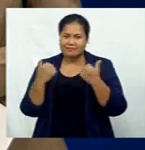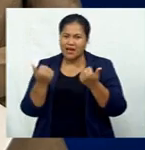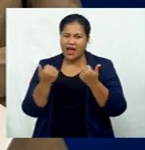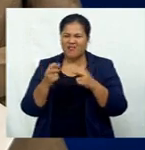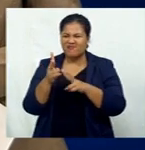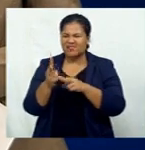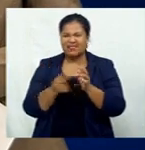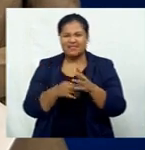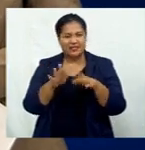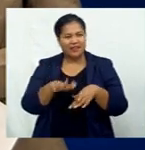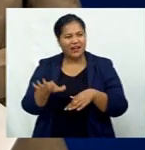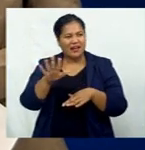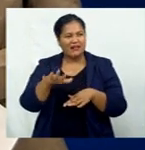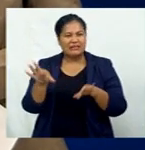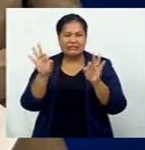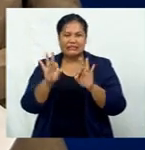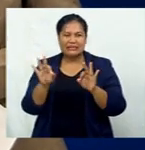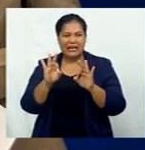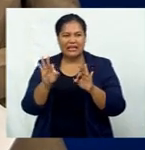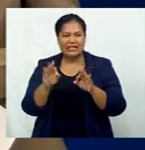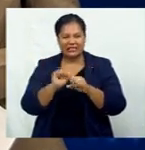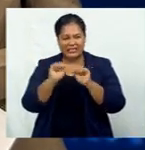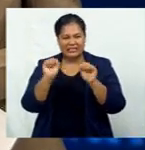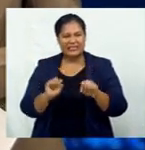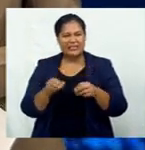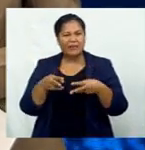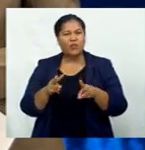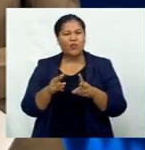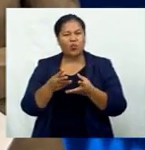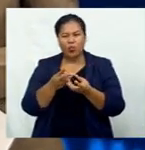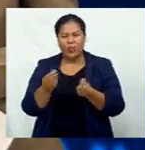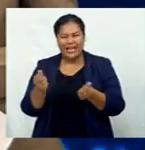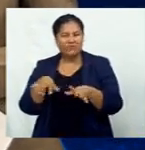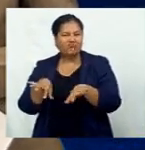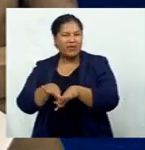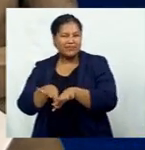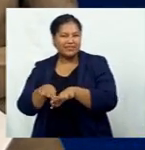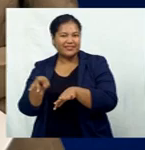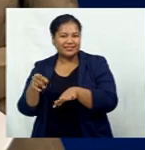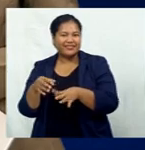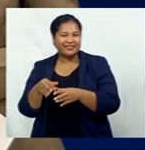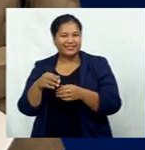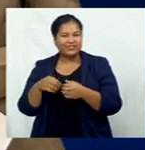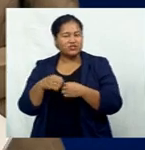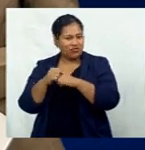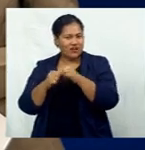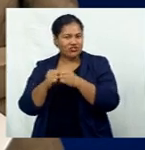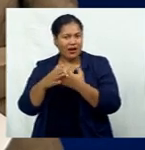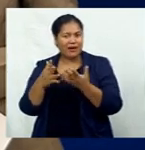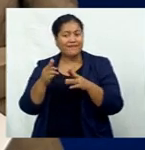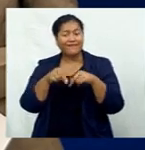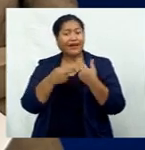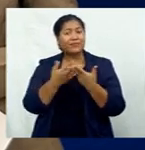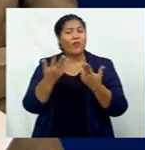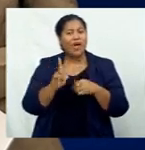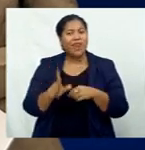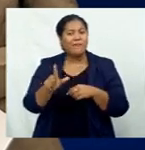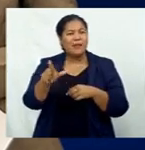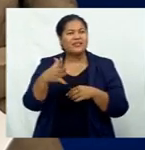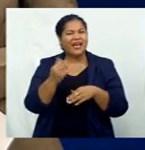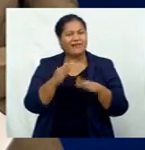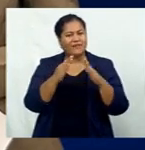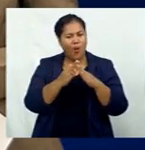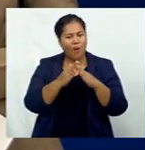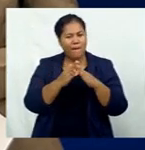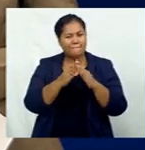rarely have any systematic waste management structure. A family in Nakama outside Lambasa has invested in a home biogas